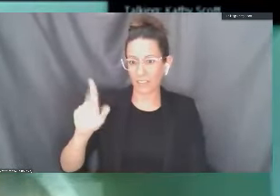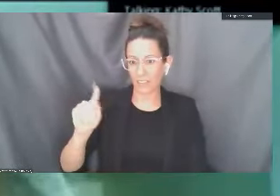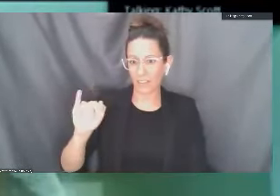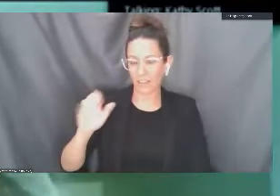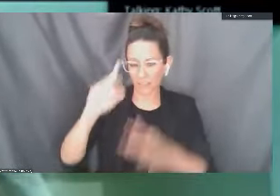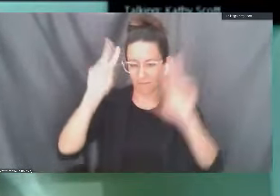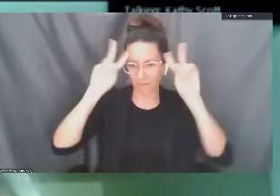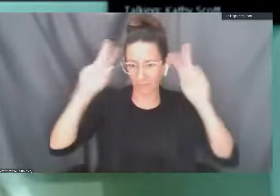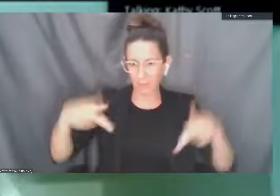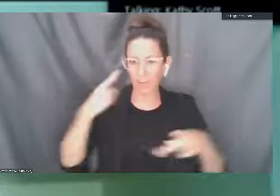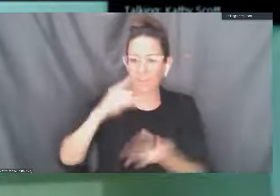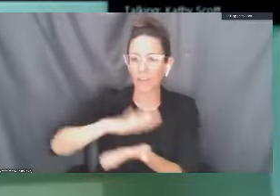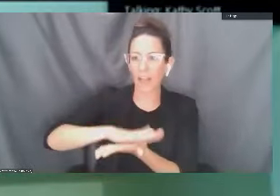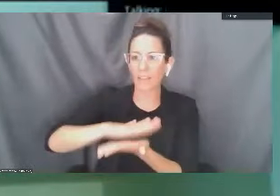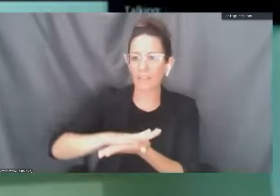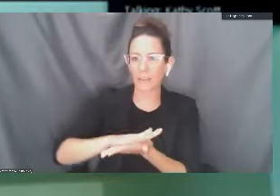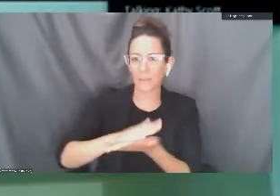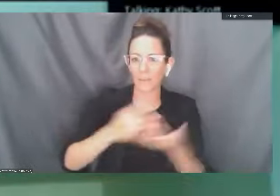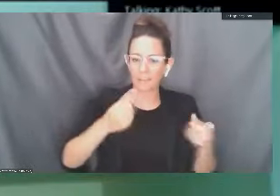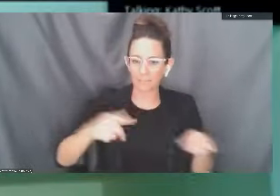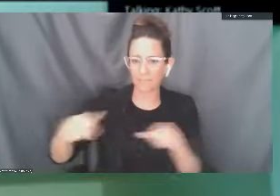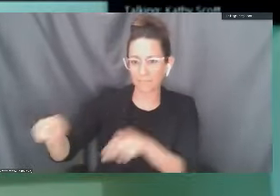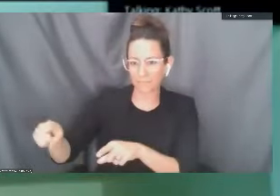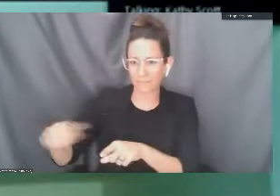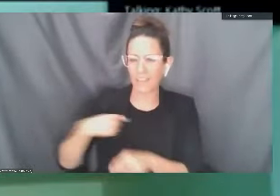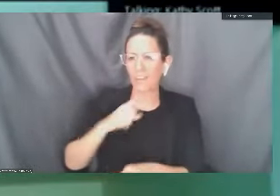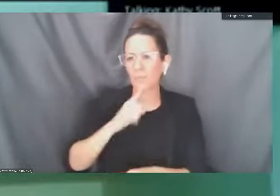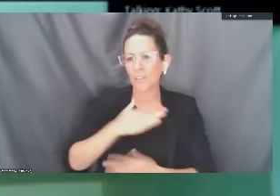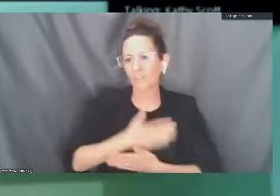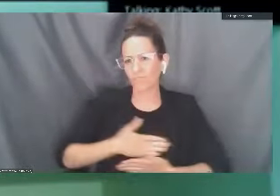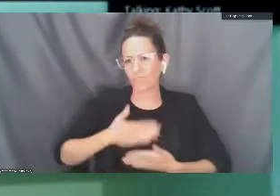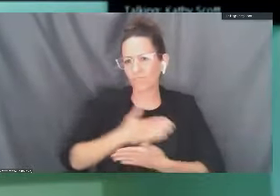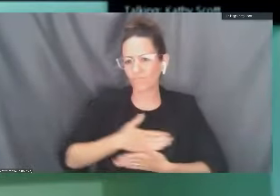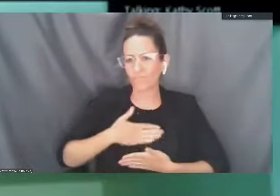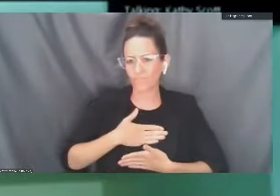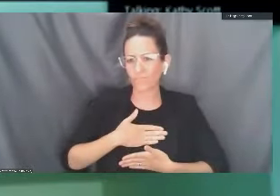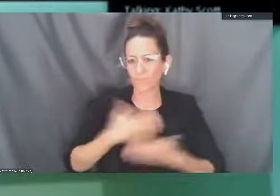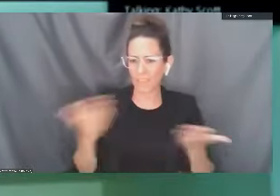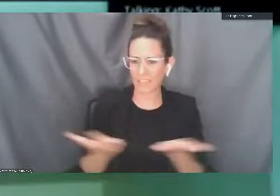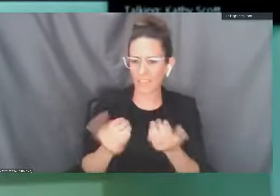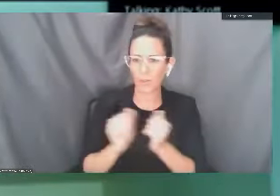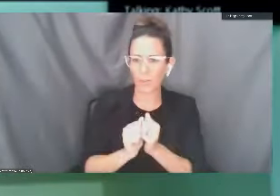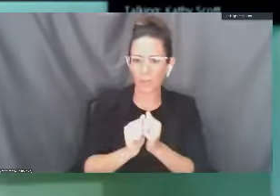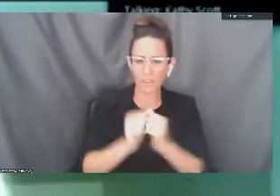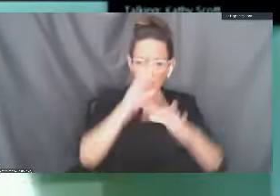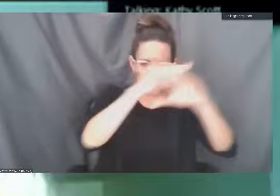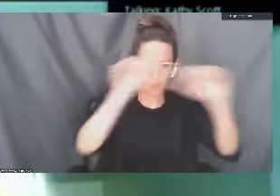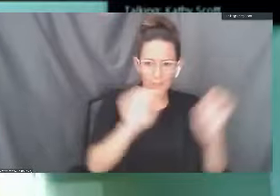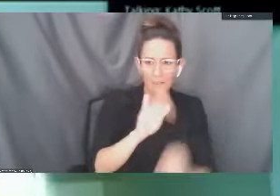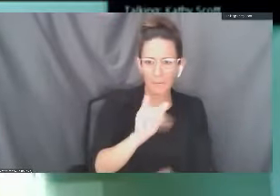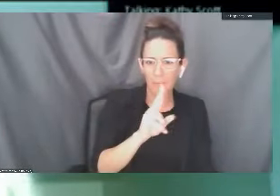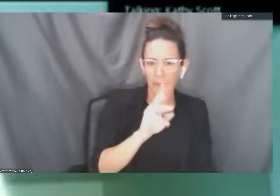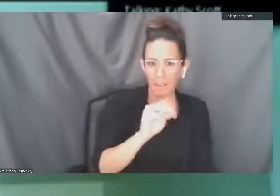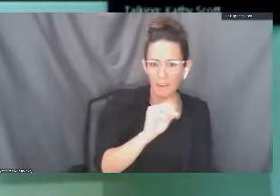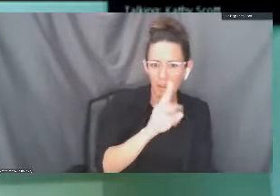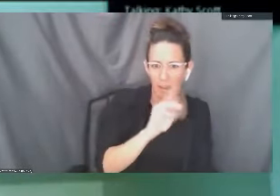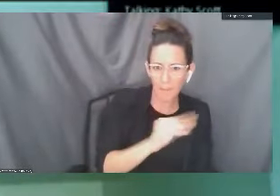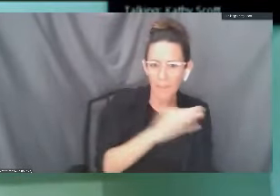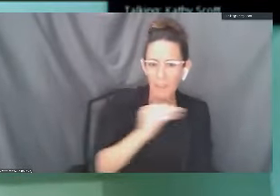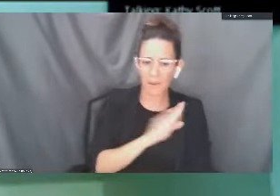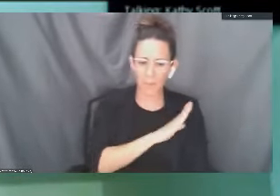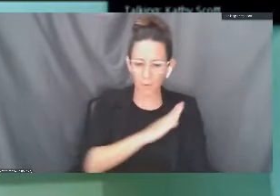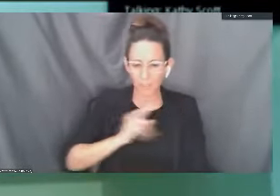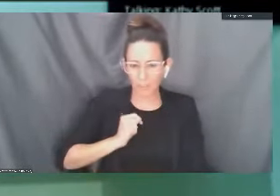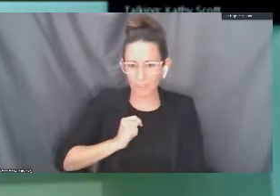academic affairs. It is my great pleasure, firstly, to be here with President Bynum and Board President Malauulu